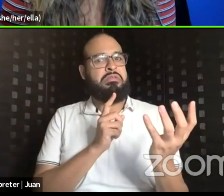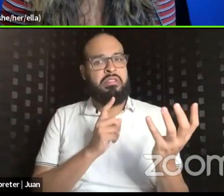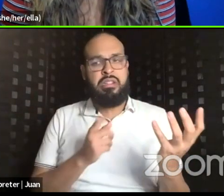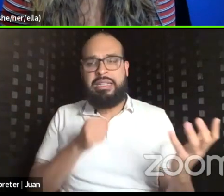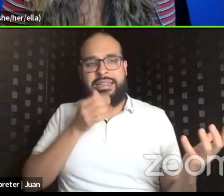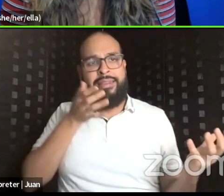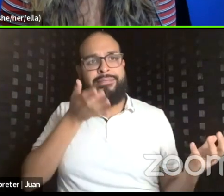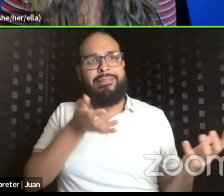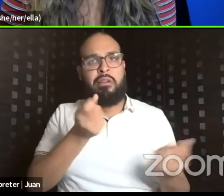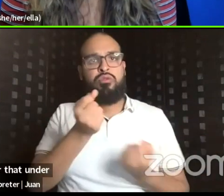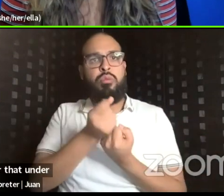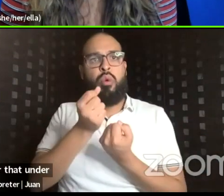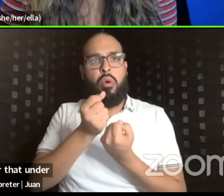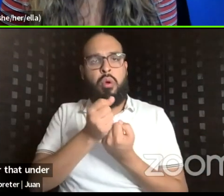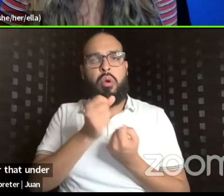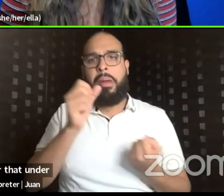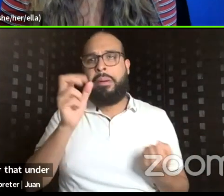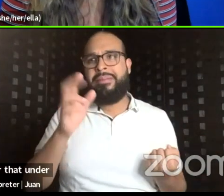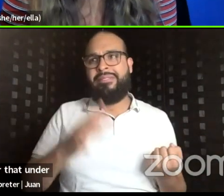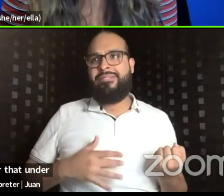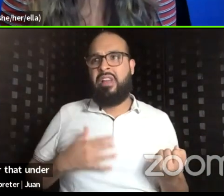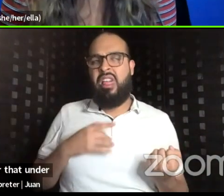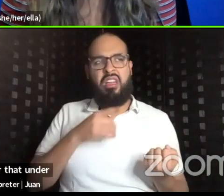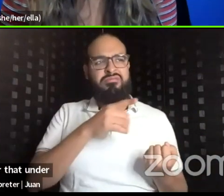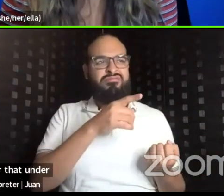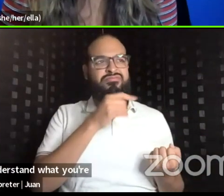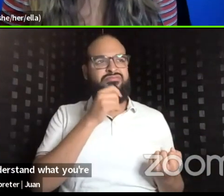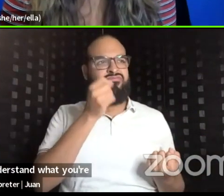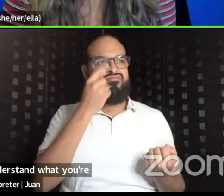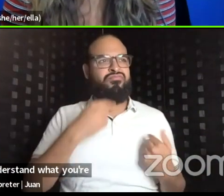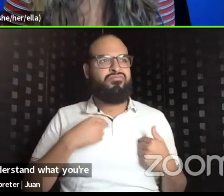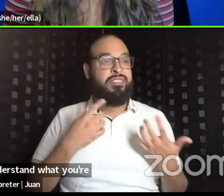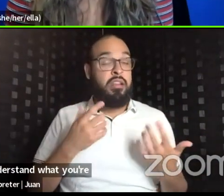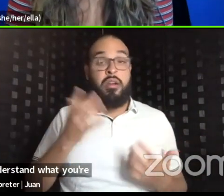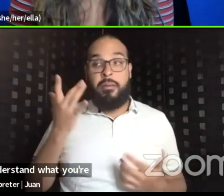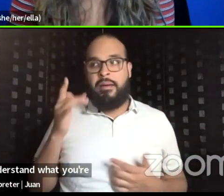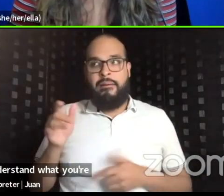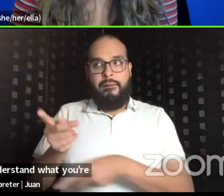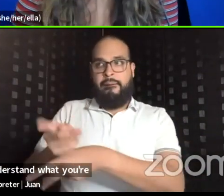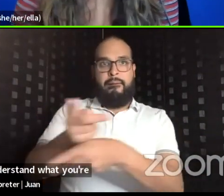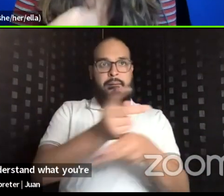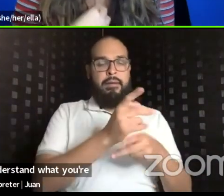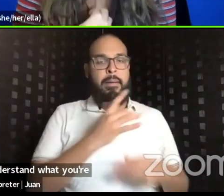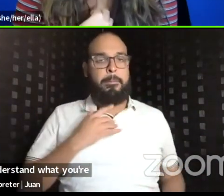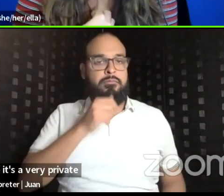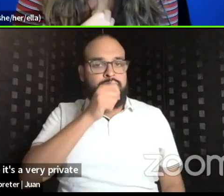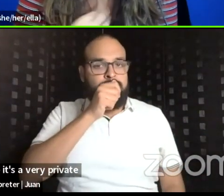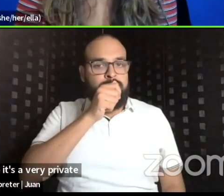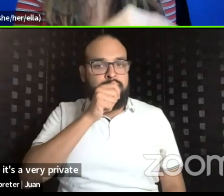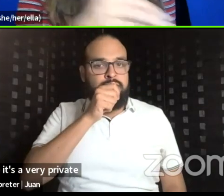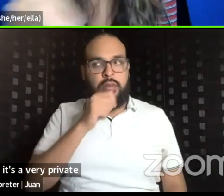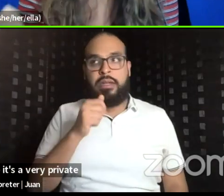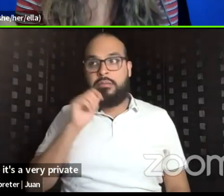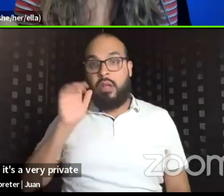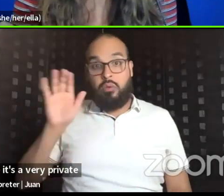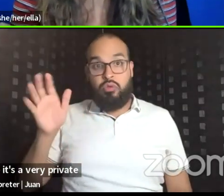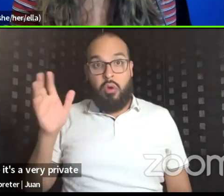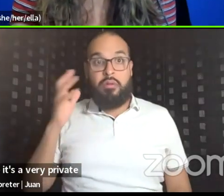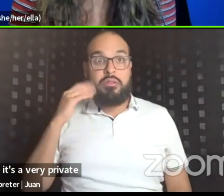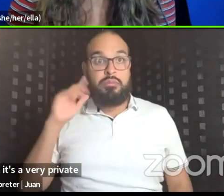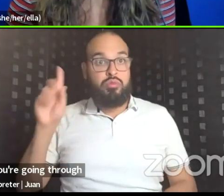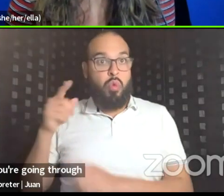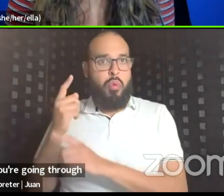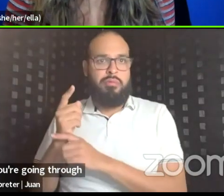you, or that understand what you're, what you're going through, because it's a very private thing. And it's not just about what you're going through, because there's other people